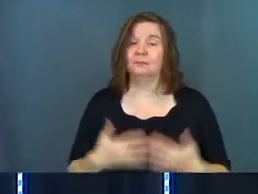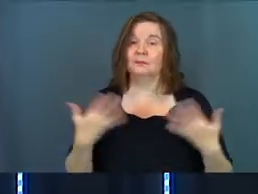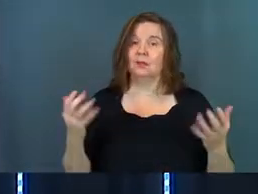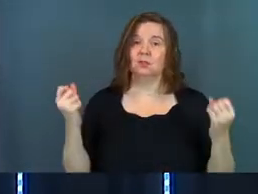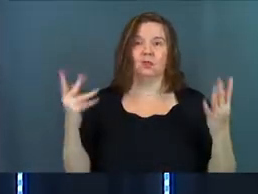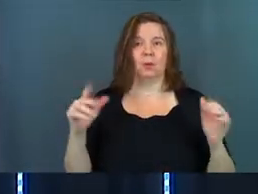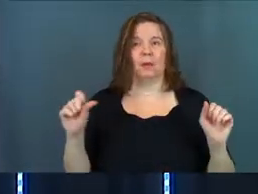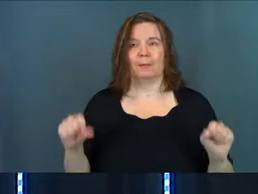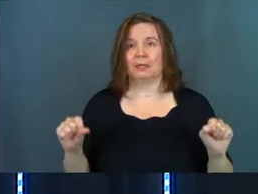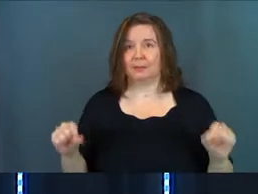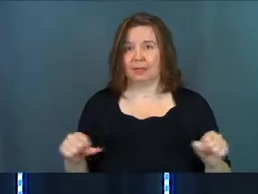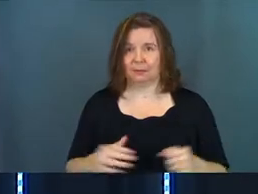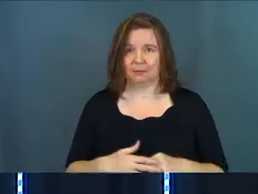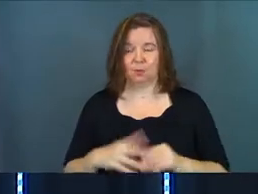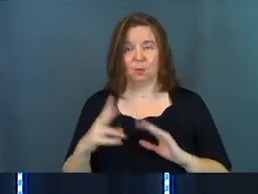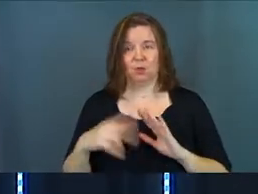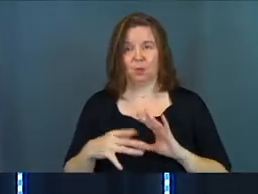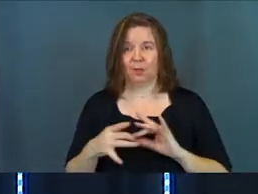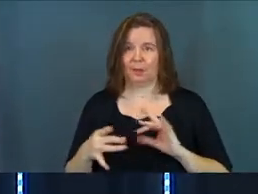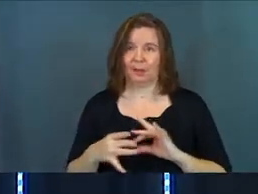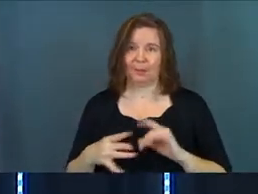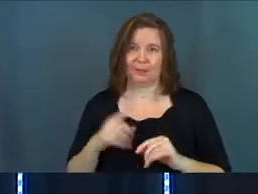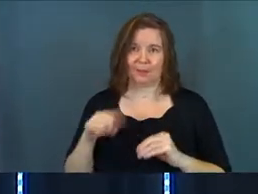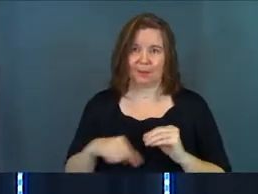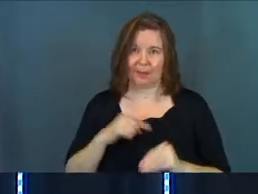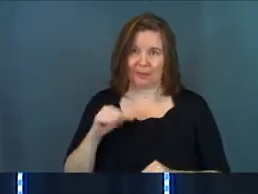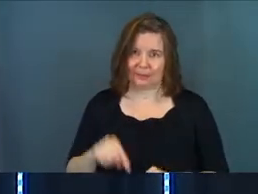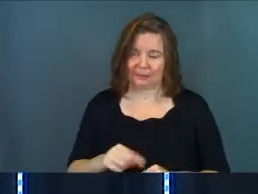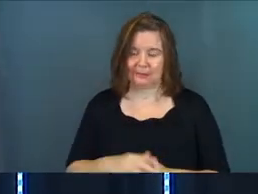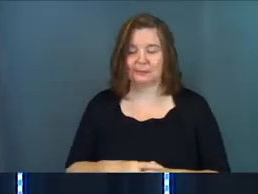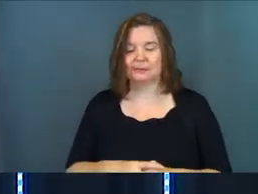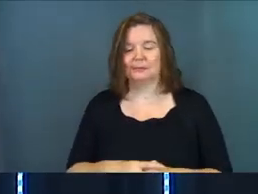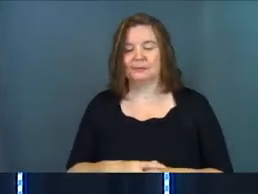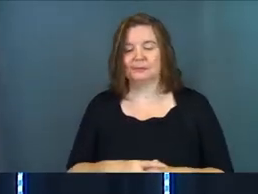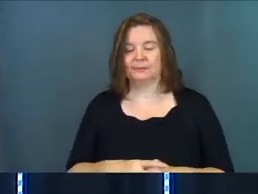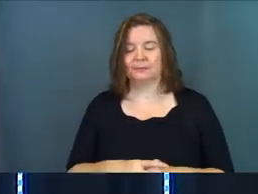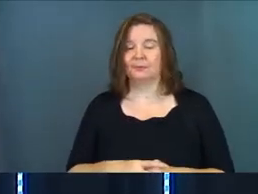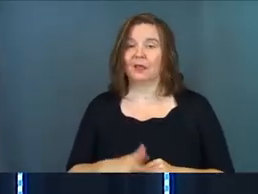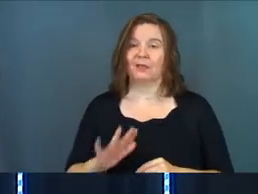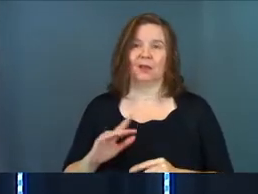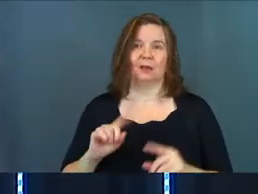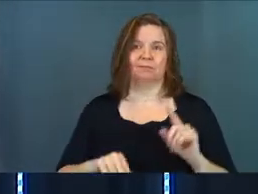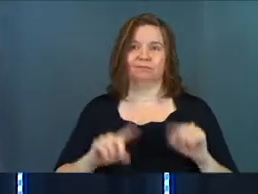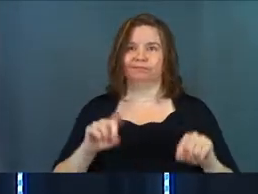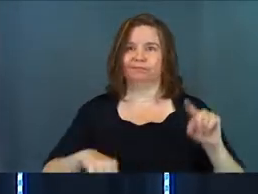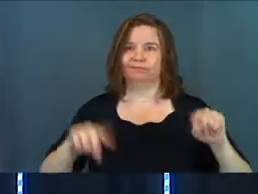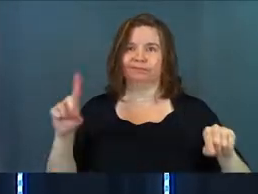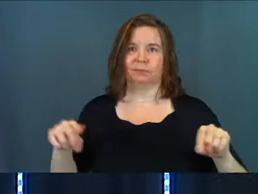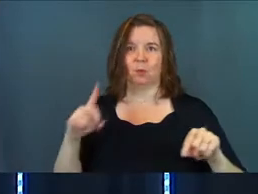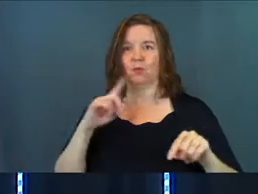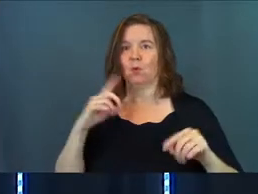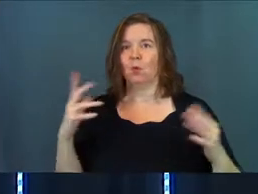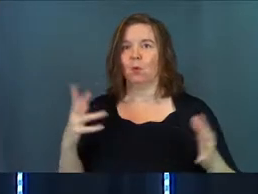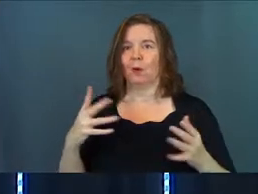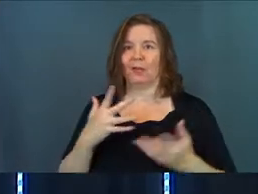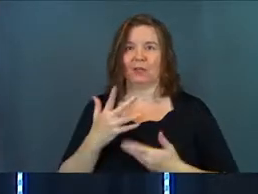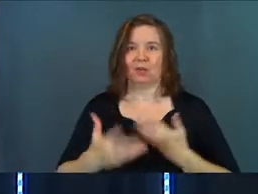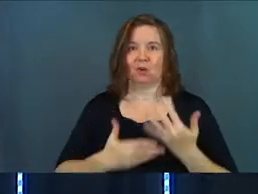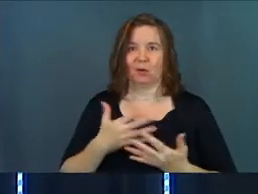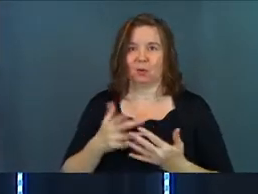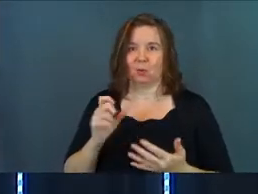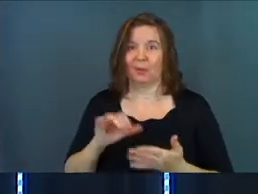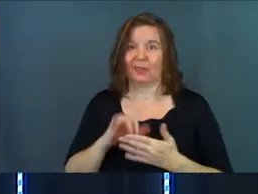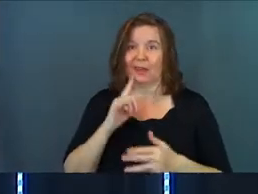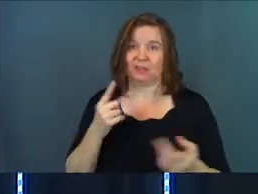So many possibilities. And you read the commentaries on this, and they're kind of all over the map as far as what the interaction